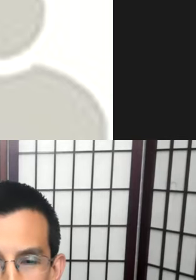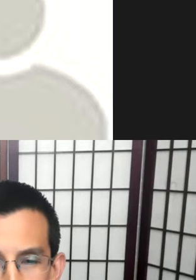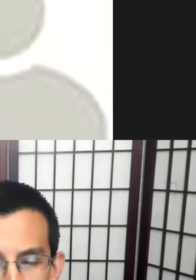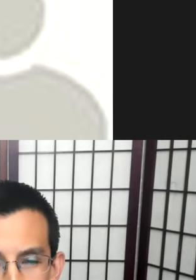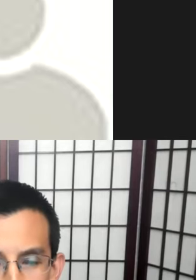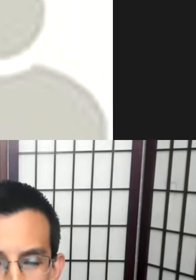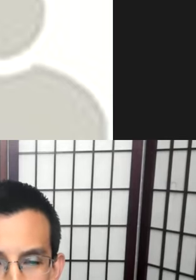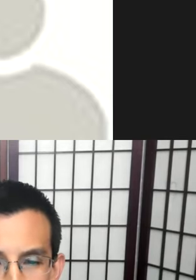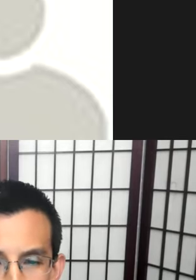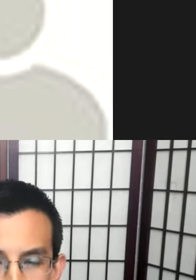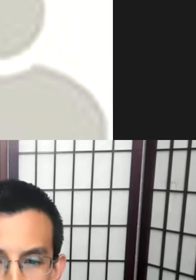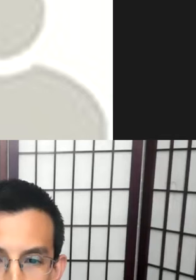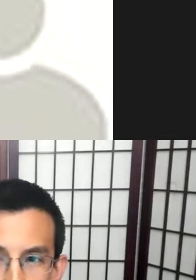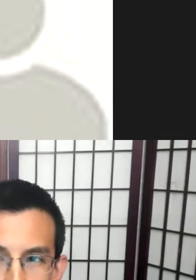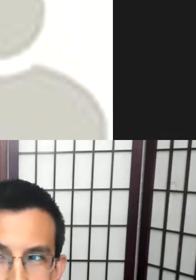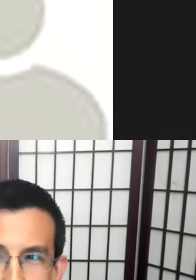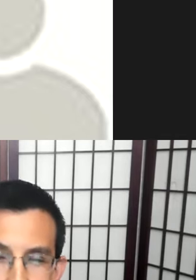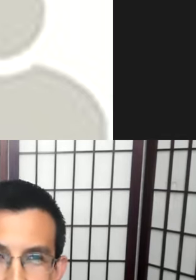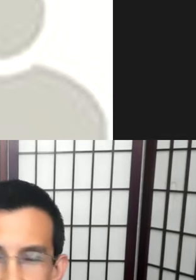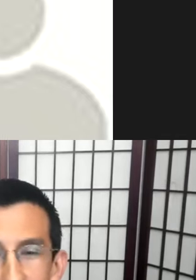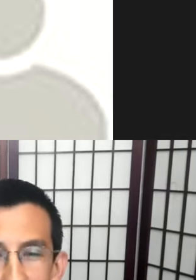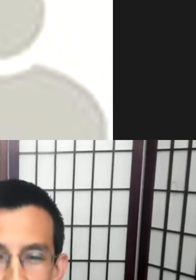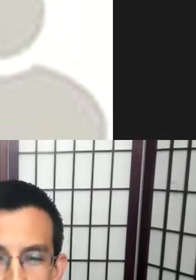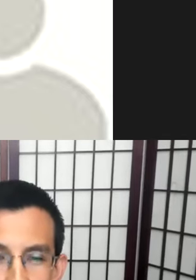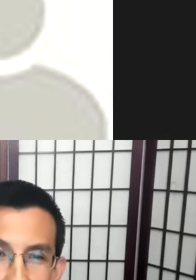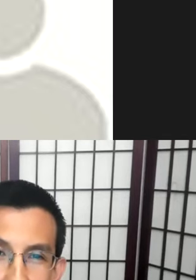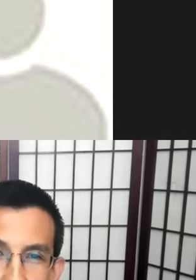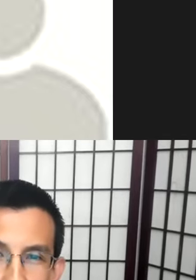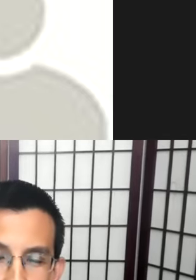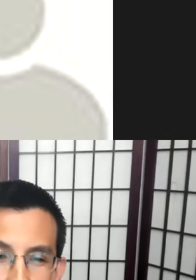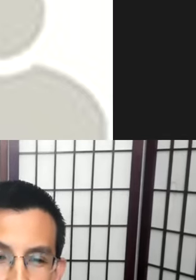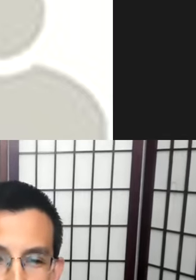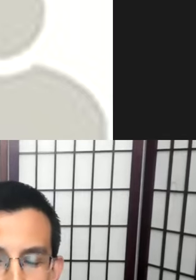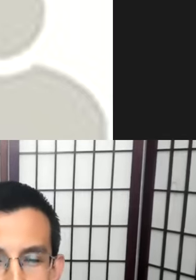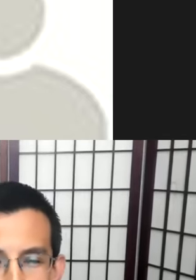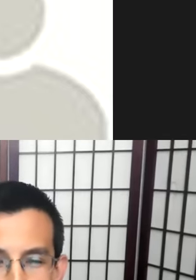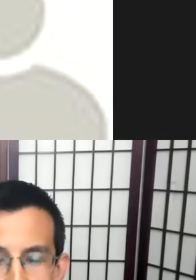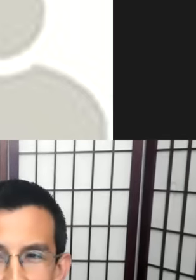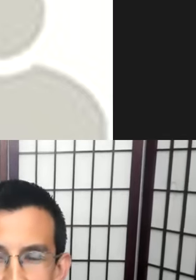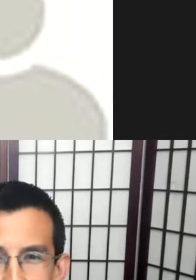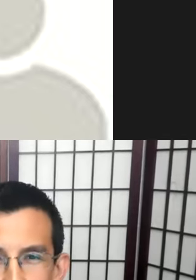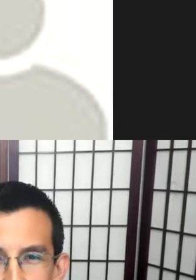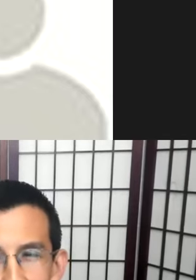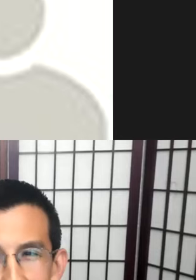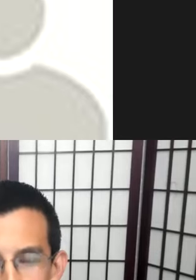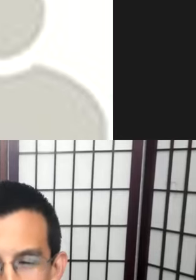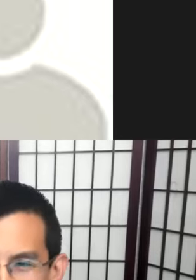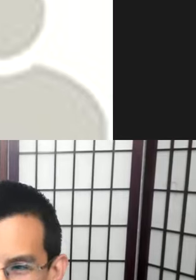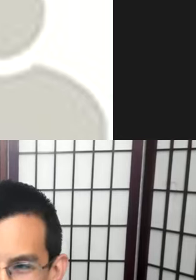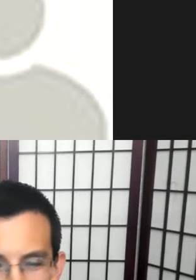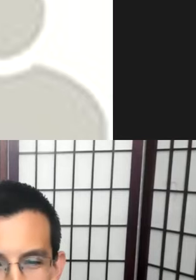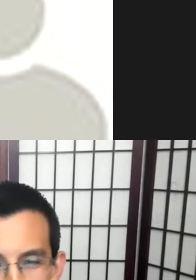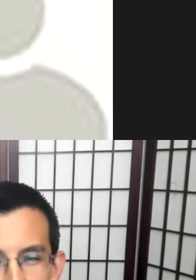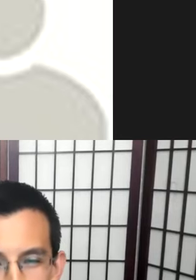whole notion of a language being extinct just doesn't make sense as a way of knowing. It doesn't make sense within